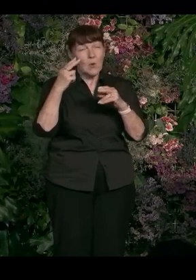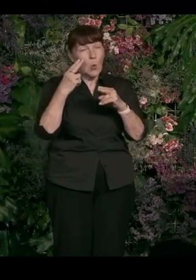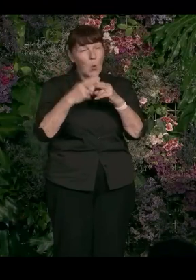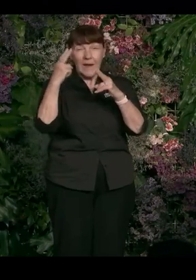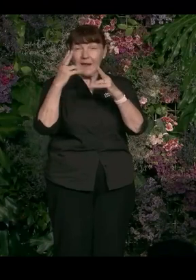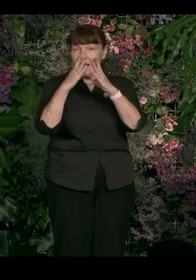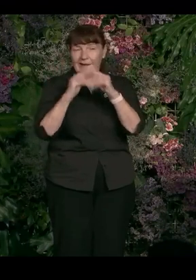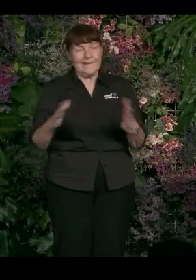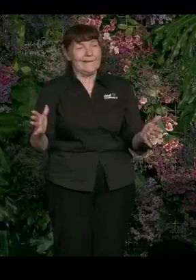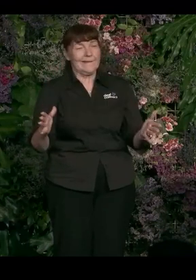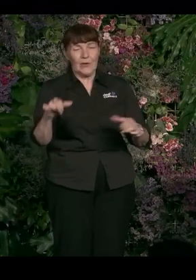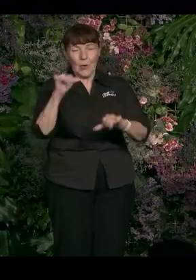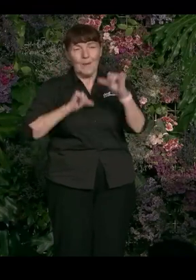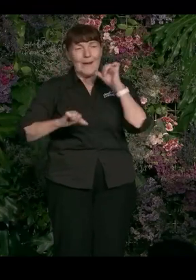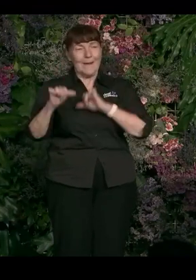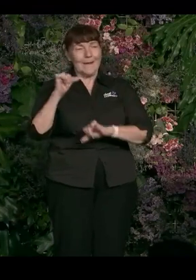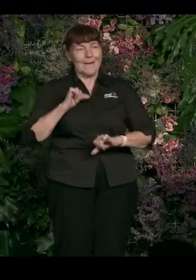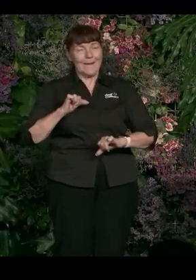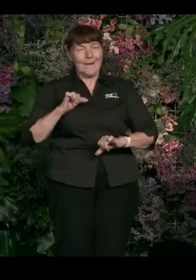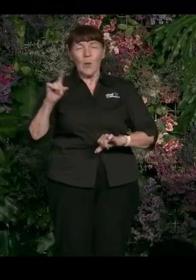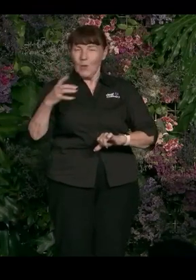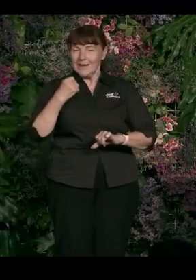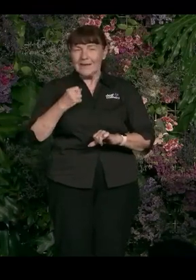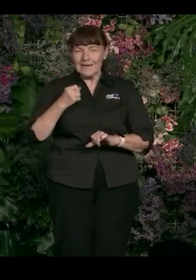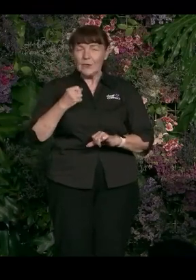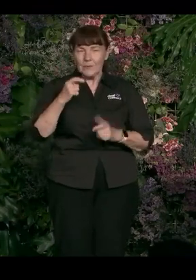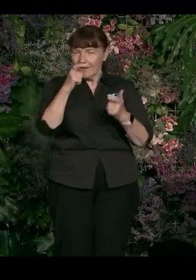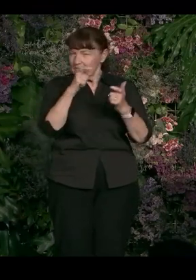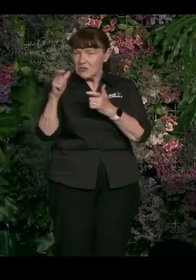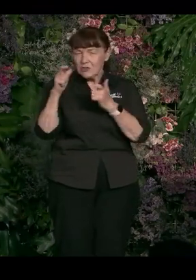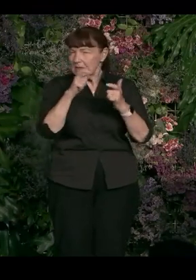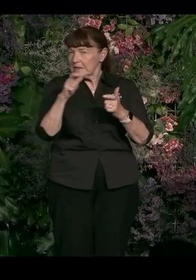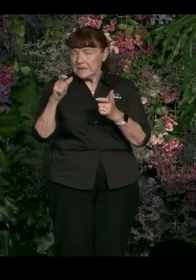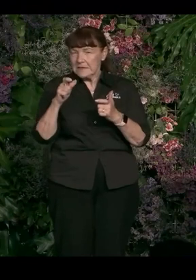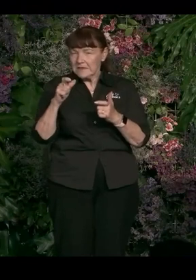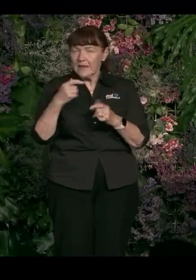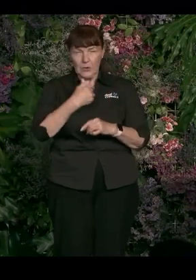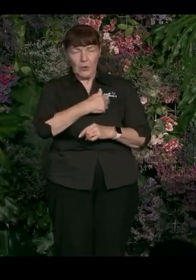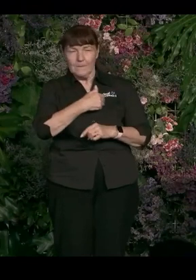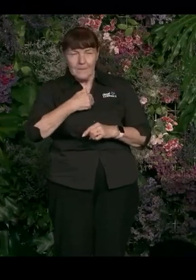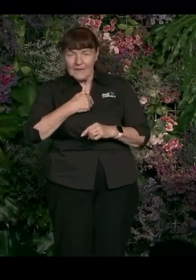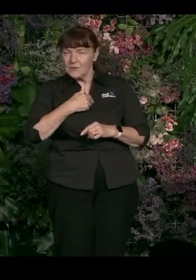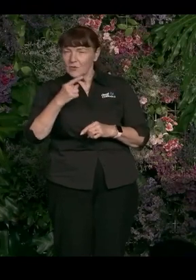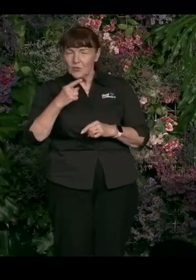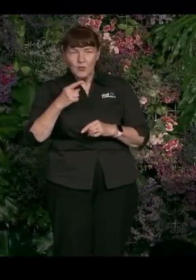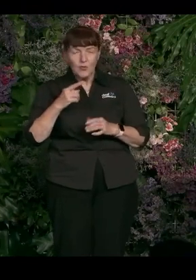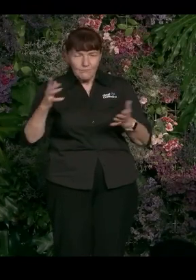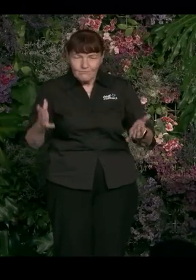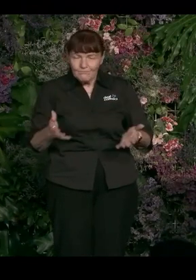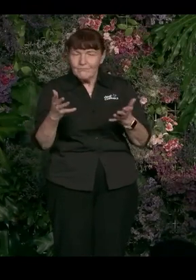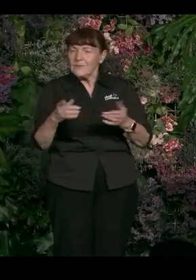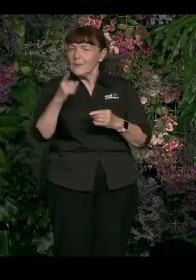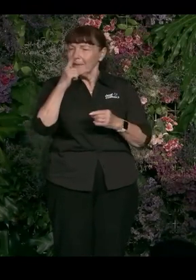vigilant and if we don't invest and commit to connecting people, acting collectively and organising